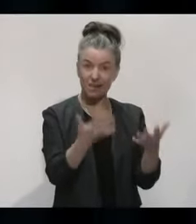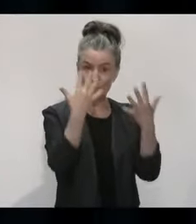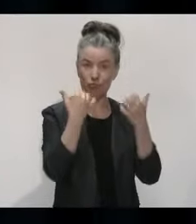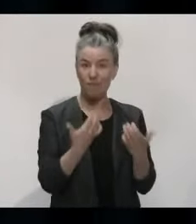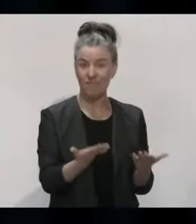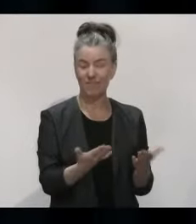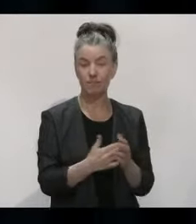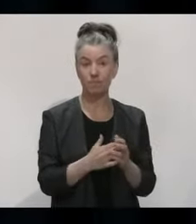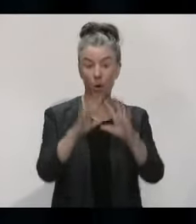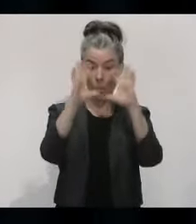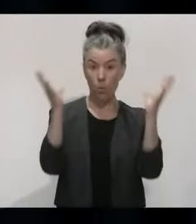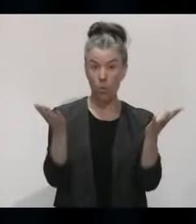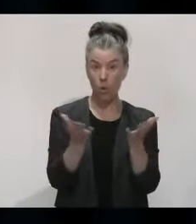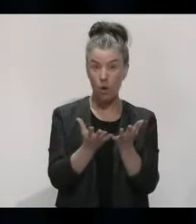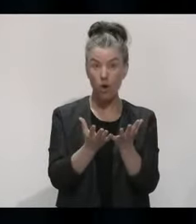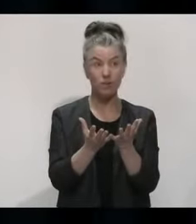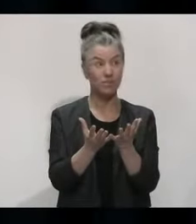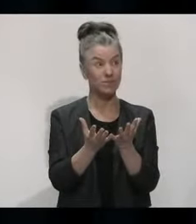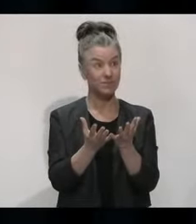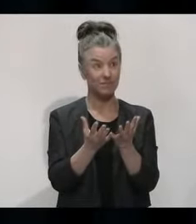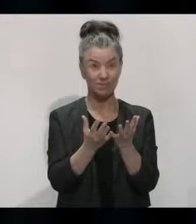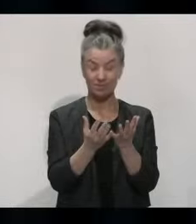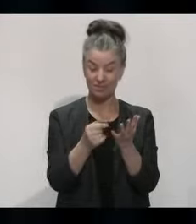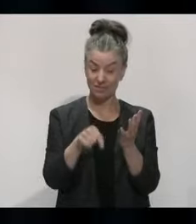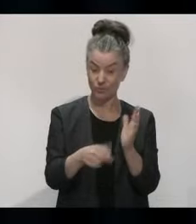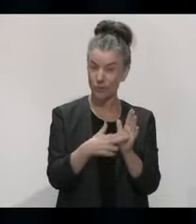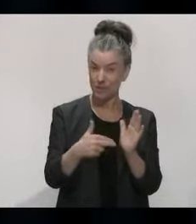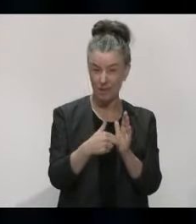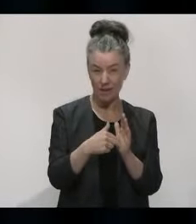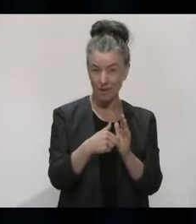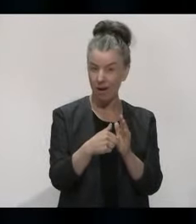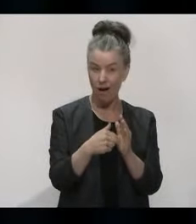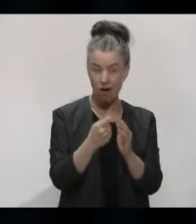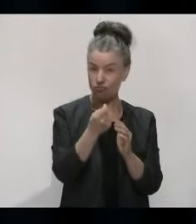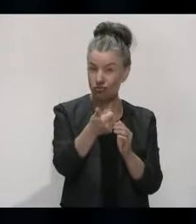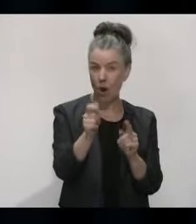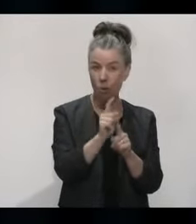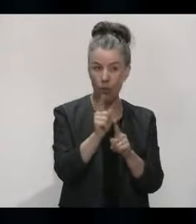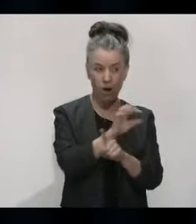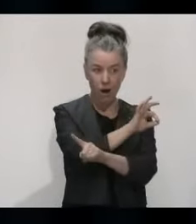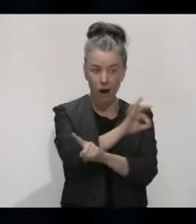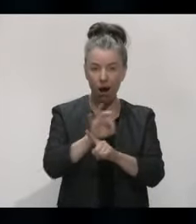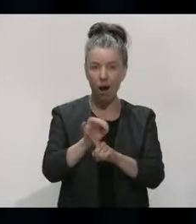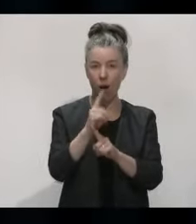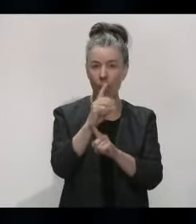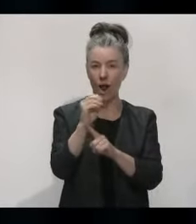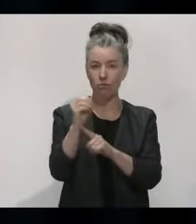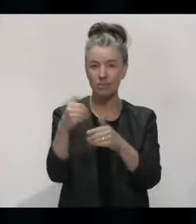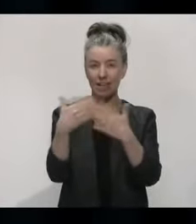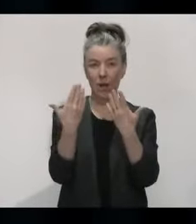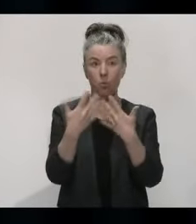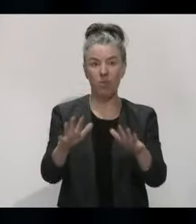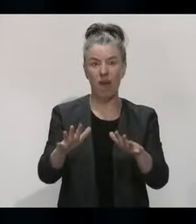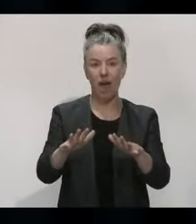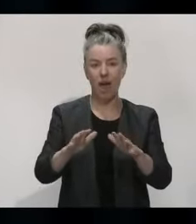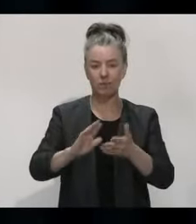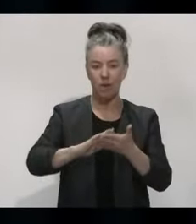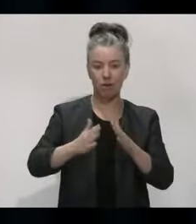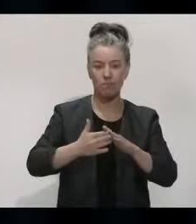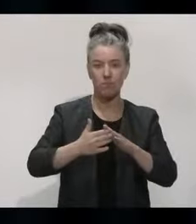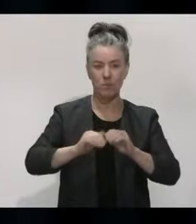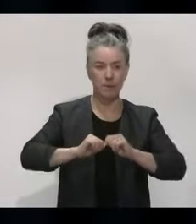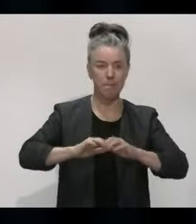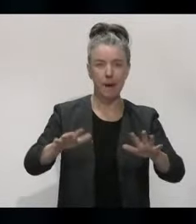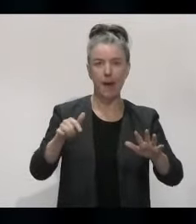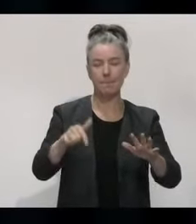few countries in the world that went for 100 days without having any community transmission. And we've managed to get on top of this reasonably quickly and ease